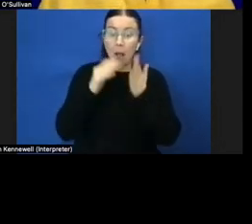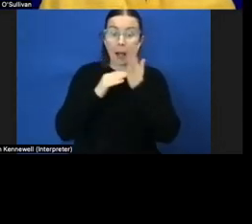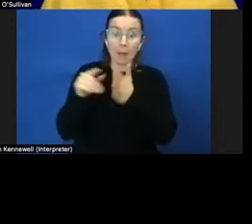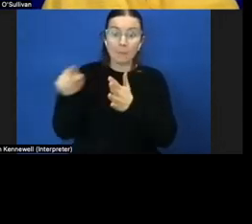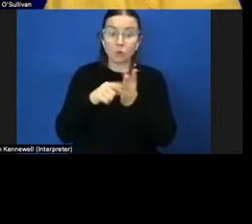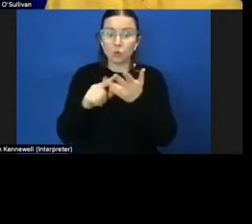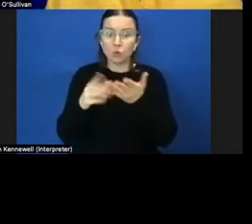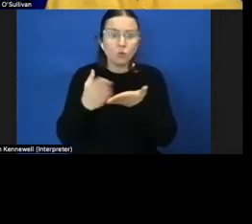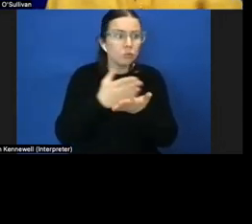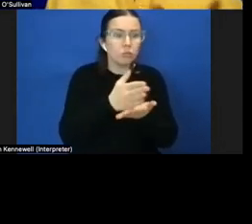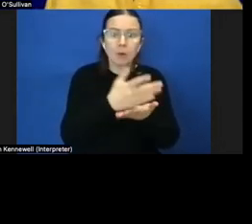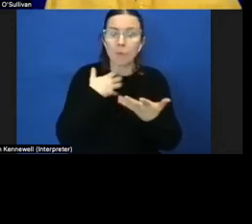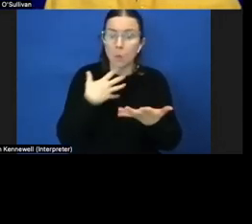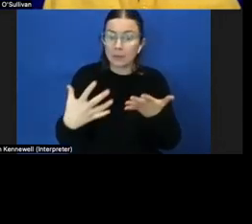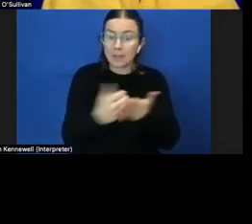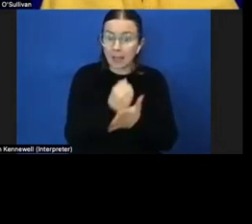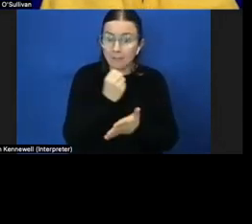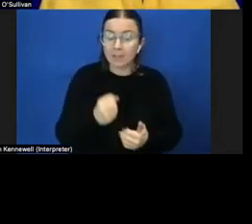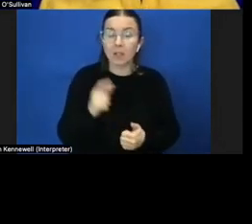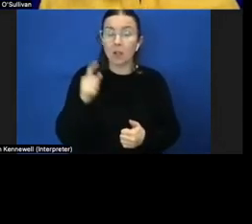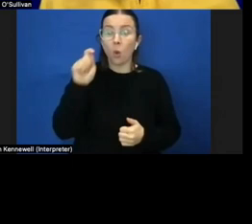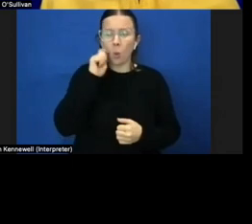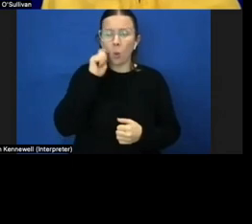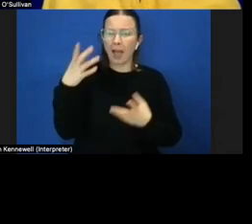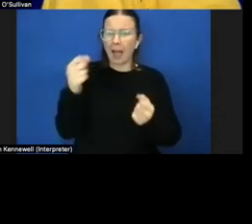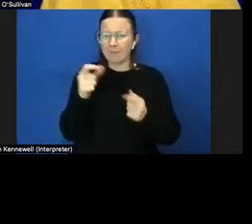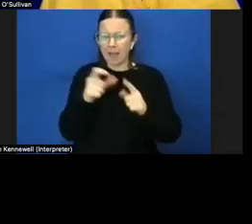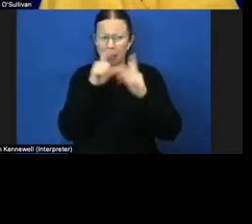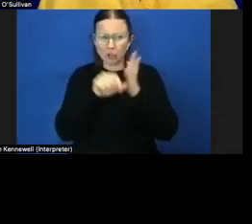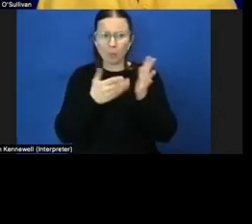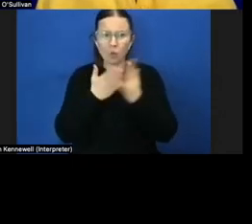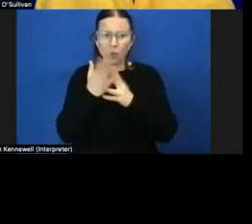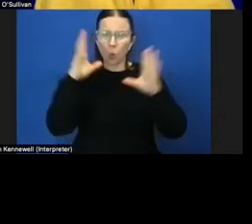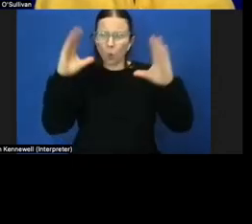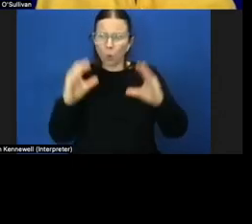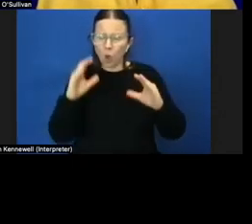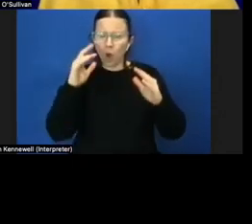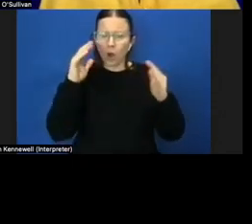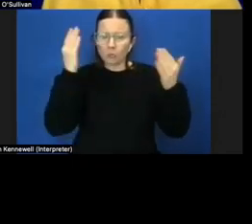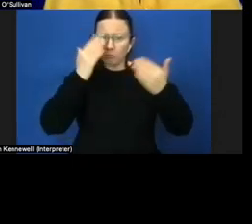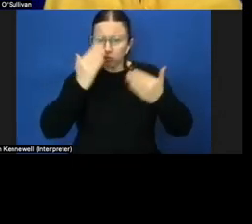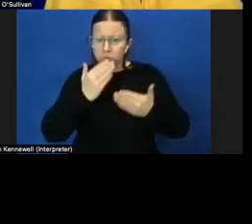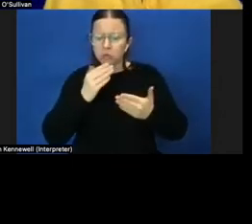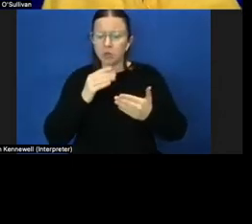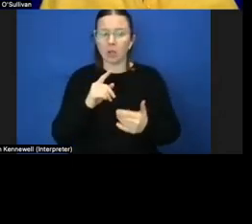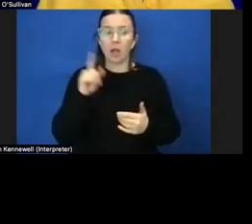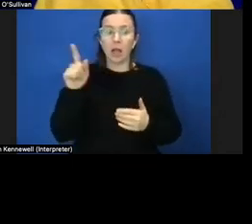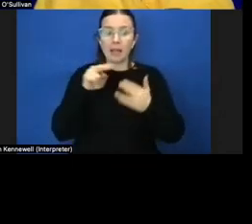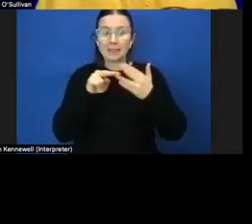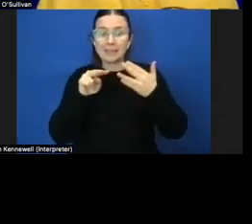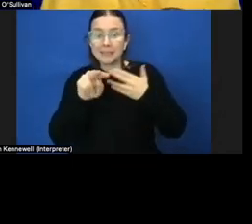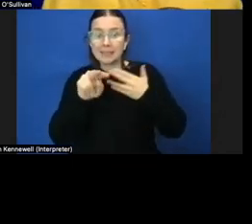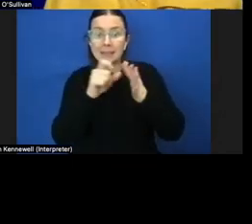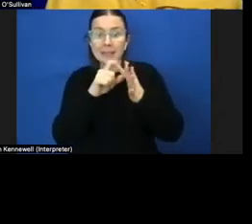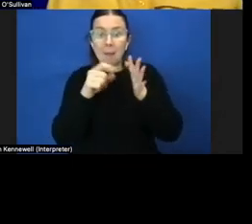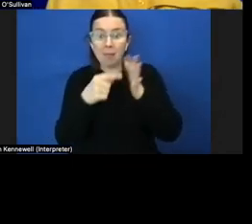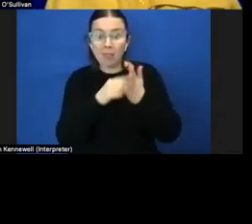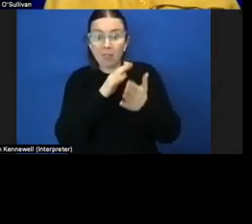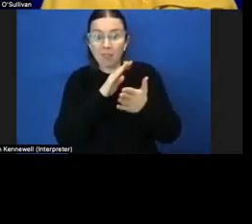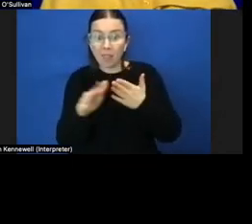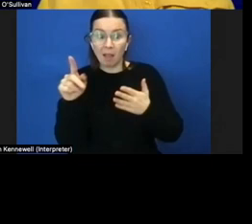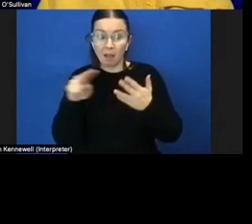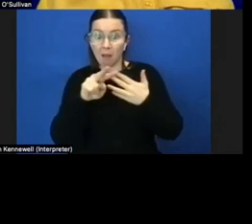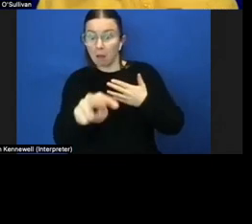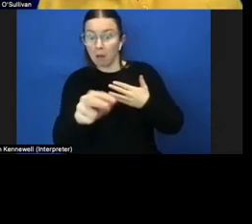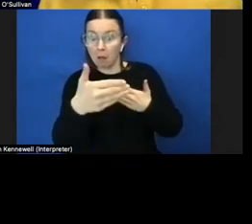safely are they going to have a trickier time in low light are they going to struggle with depth perception um do you